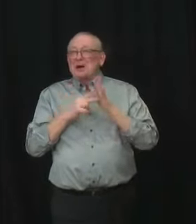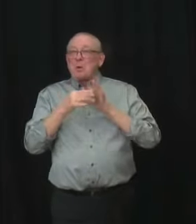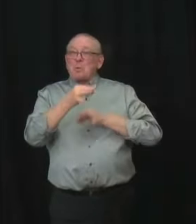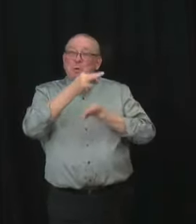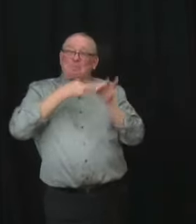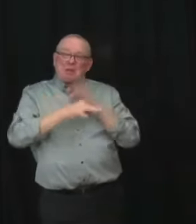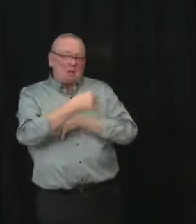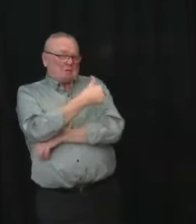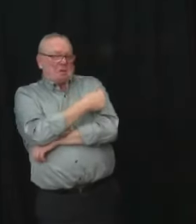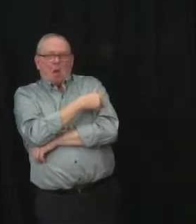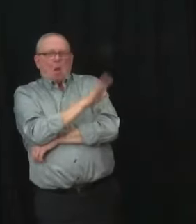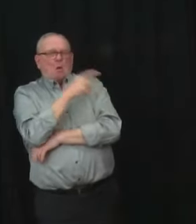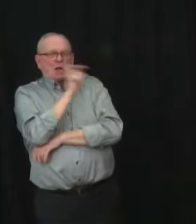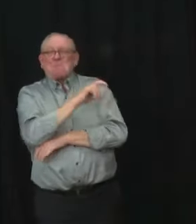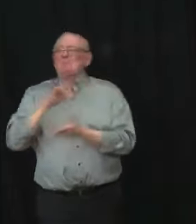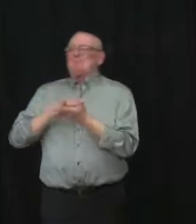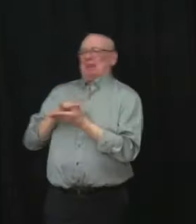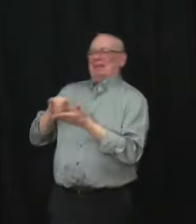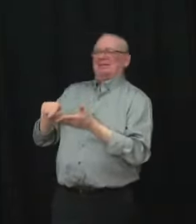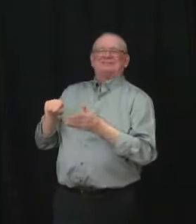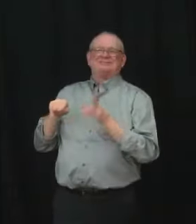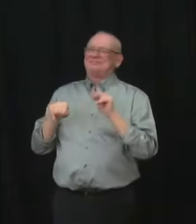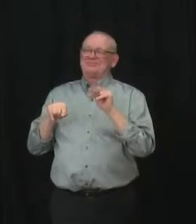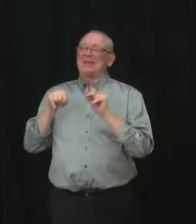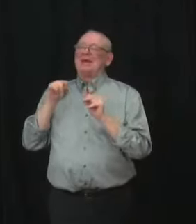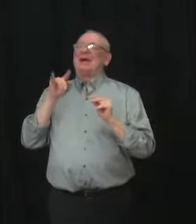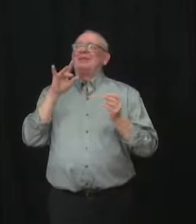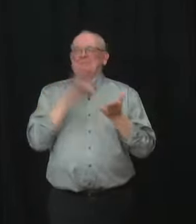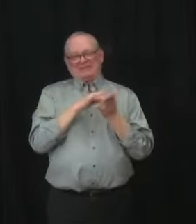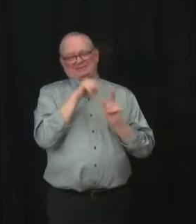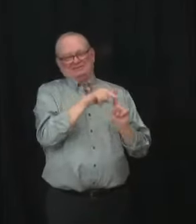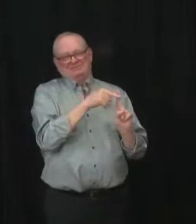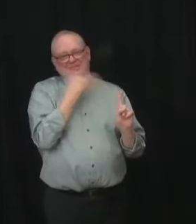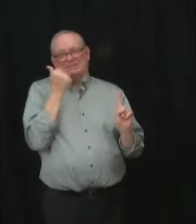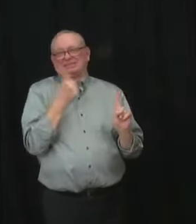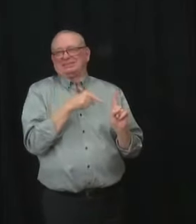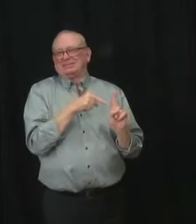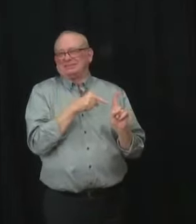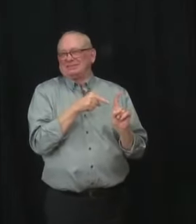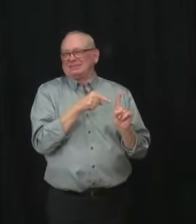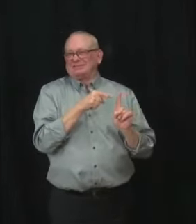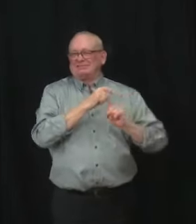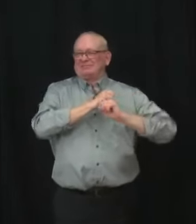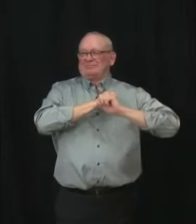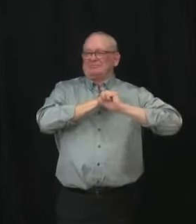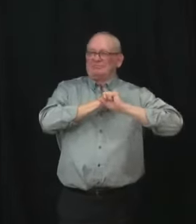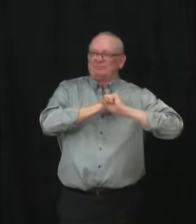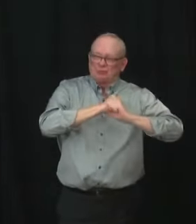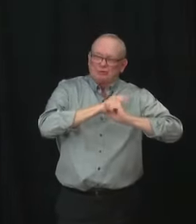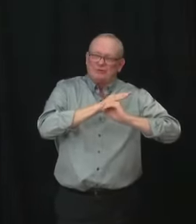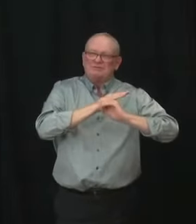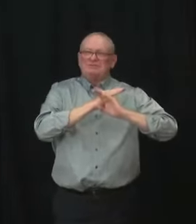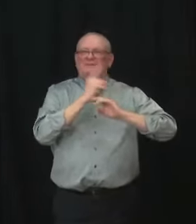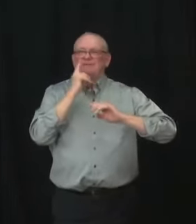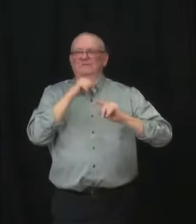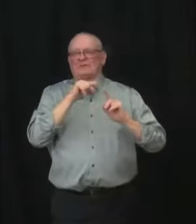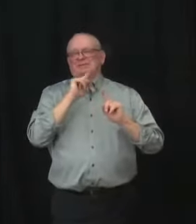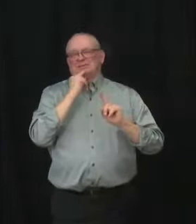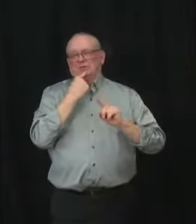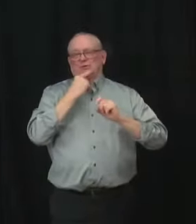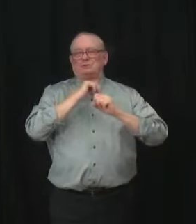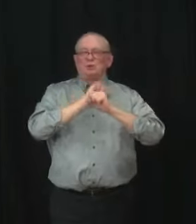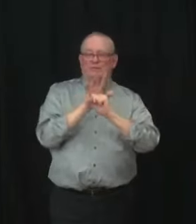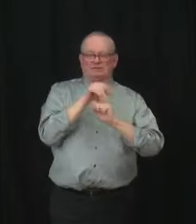Vaccination is the most effective way to prevent severe cases of COVID-19 and reduce the risks that come with getting infected.